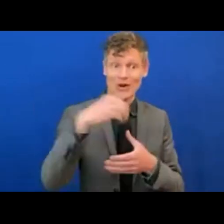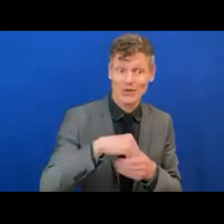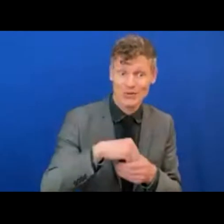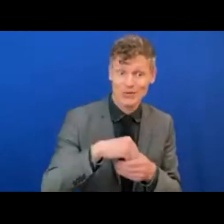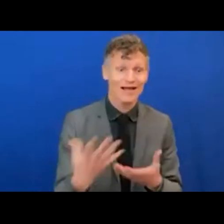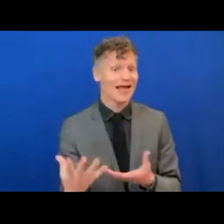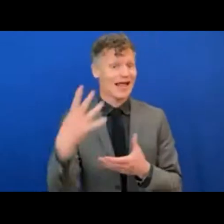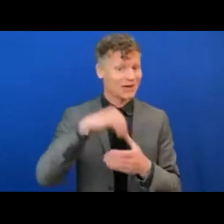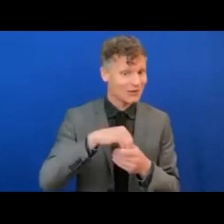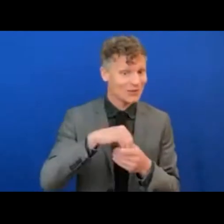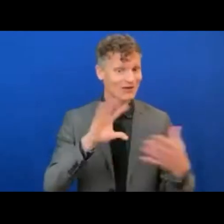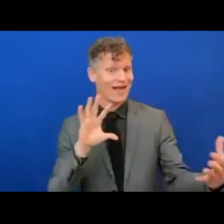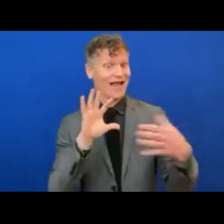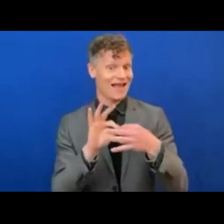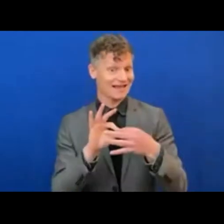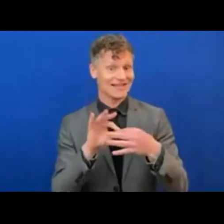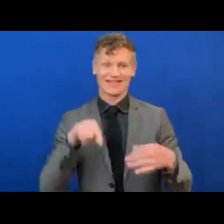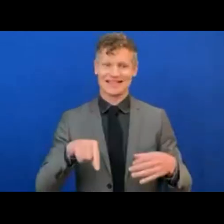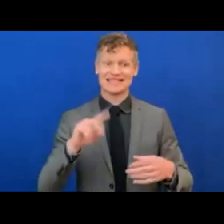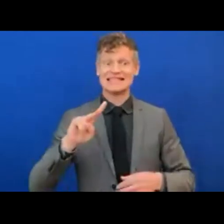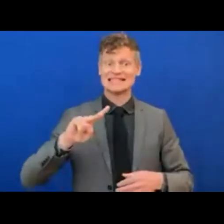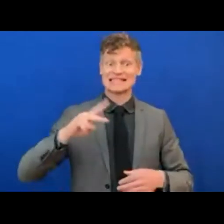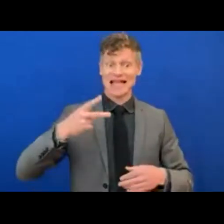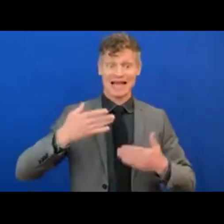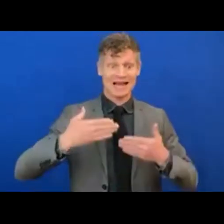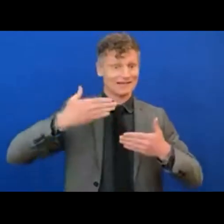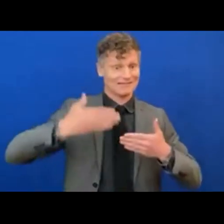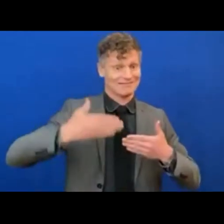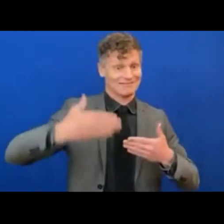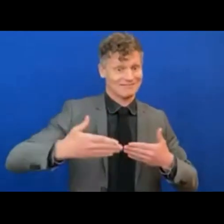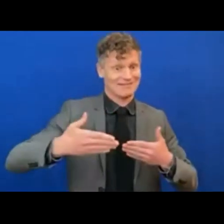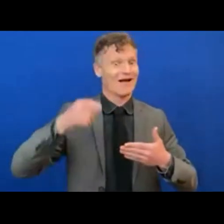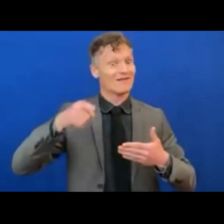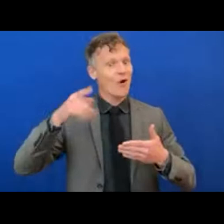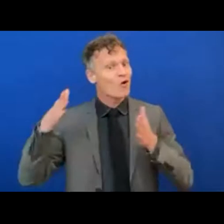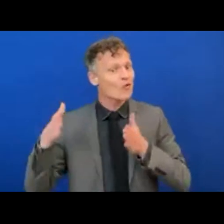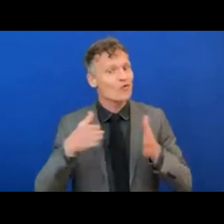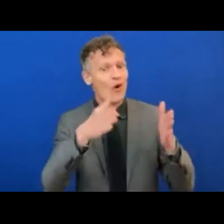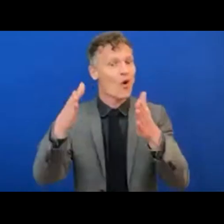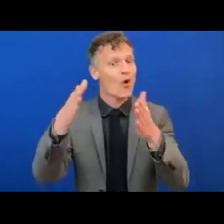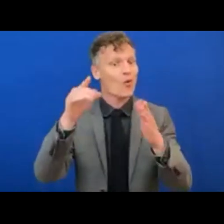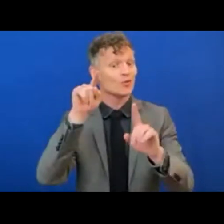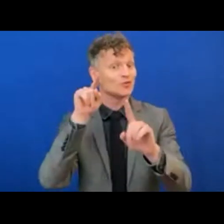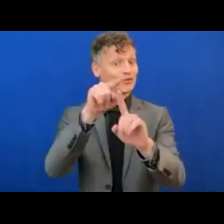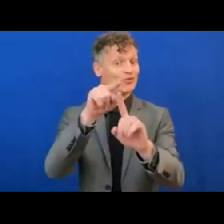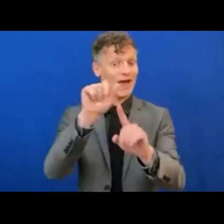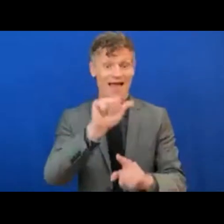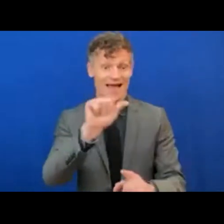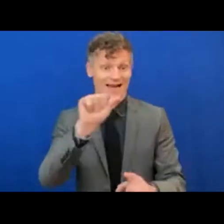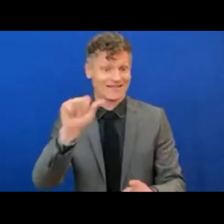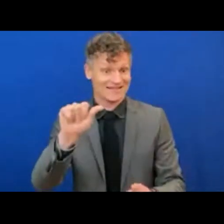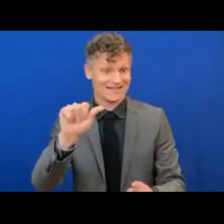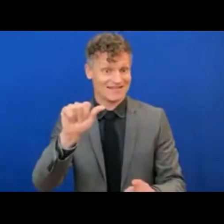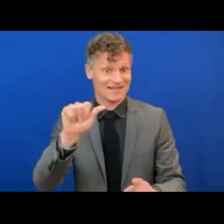stop on the Road to Addis series of events, which will lead up to the World Telecommunication Development